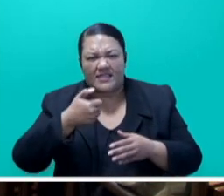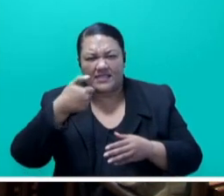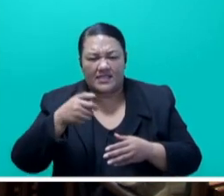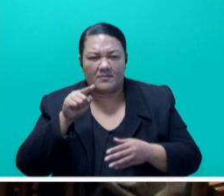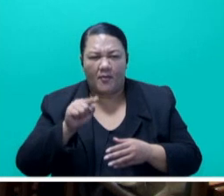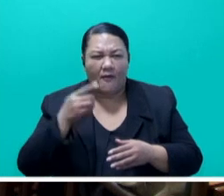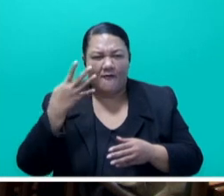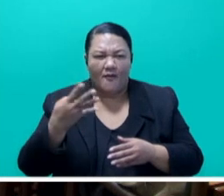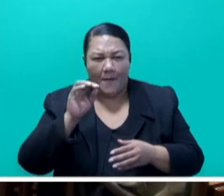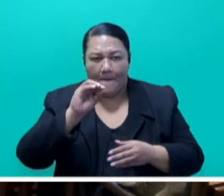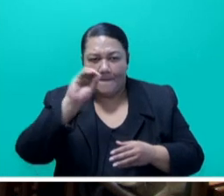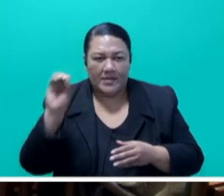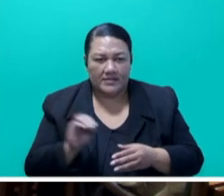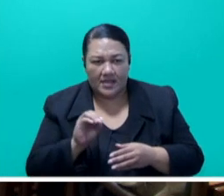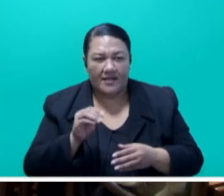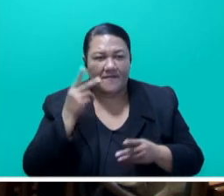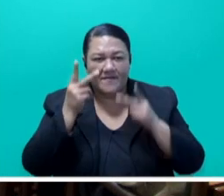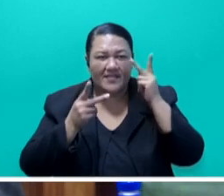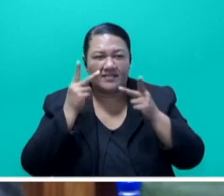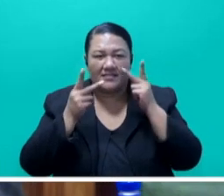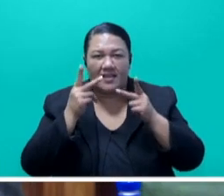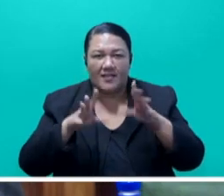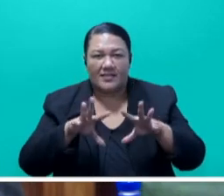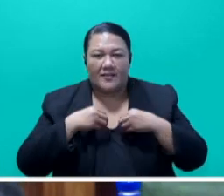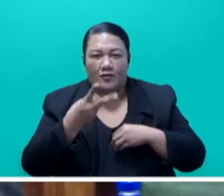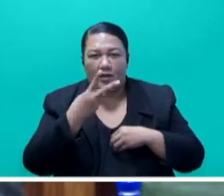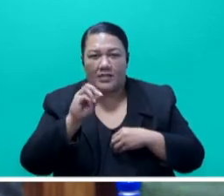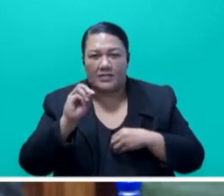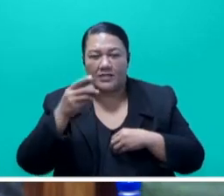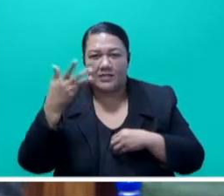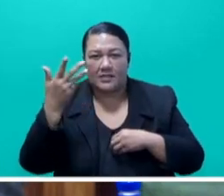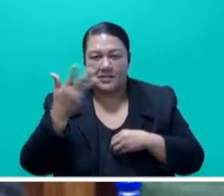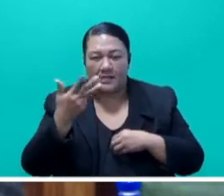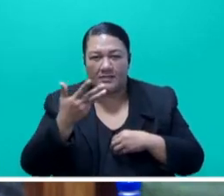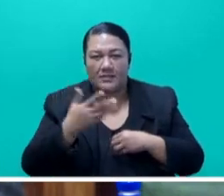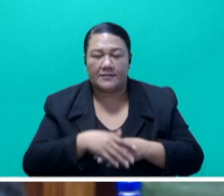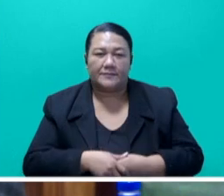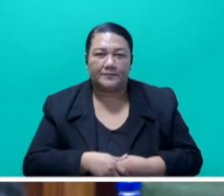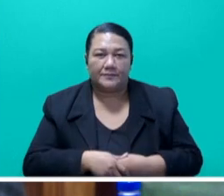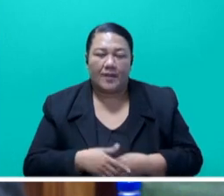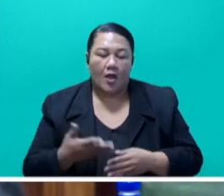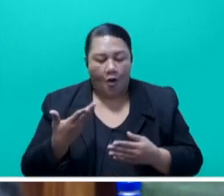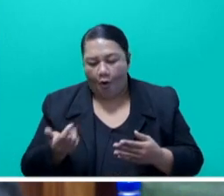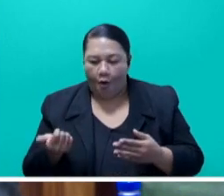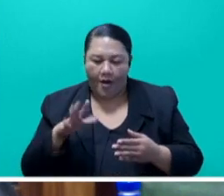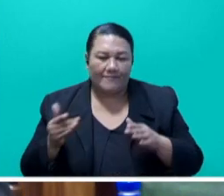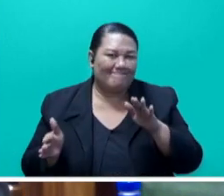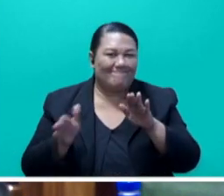of visitors Fiji received in 2019. Our national airline, Fiji Airways,